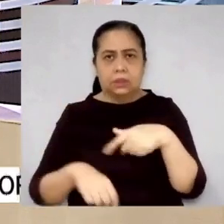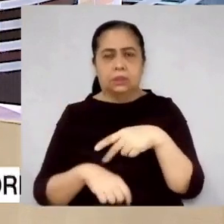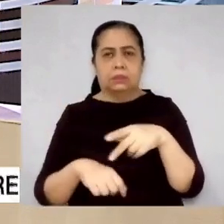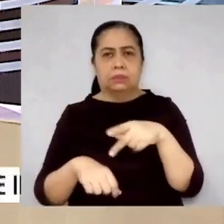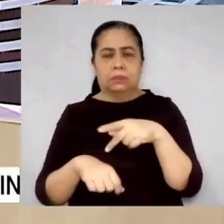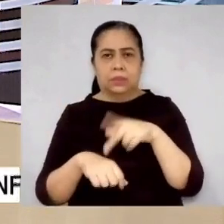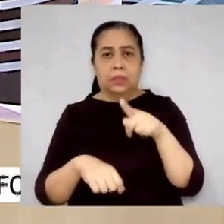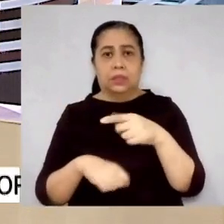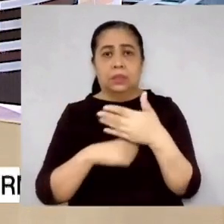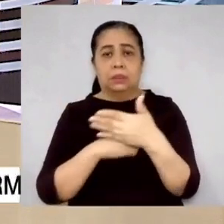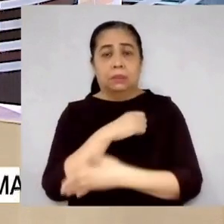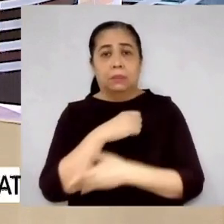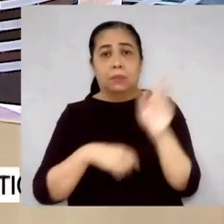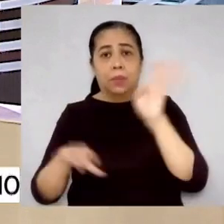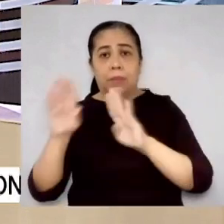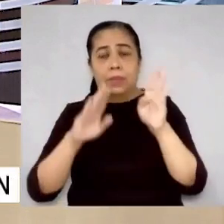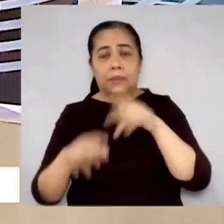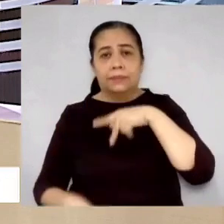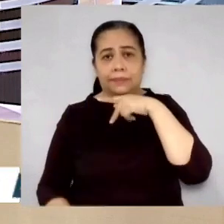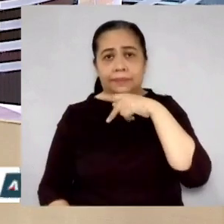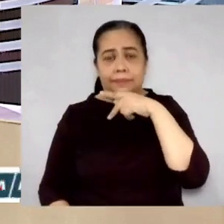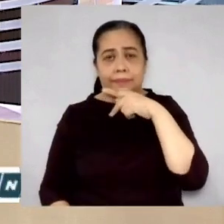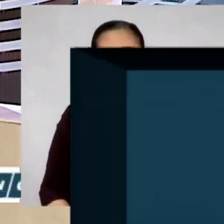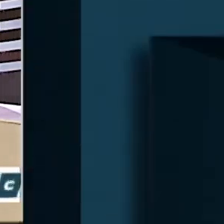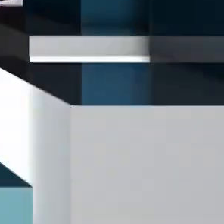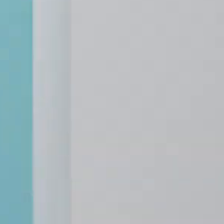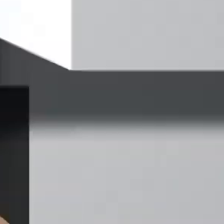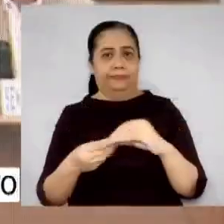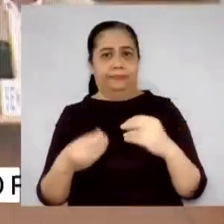problems. Sherian Torres with the full story.